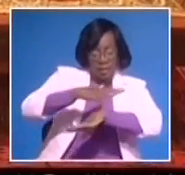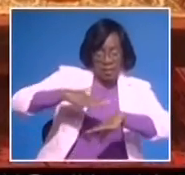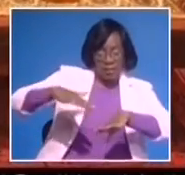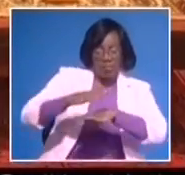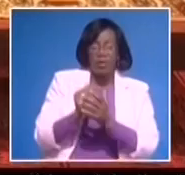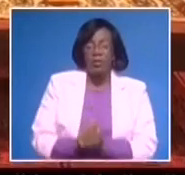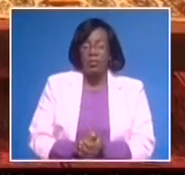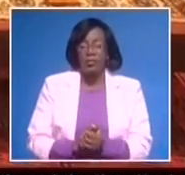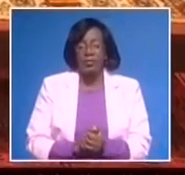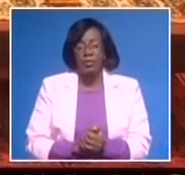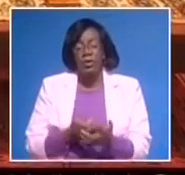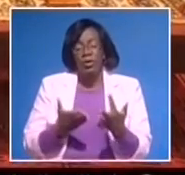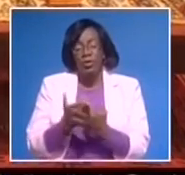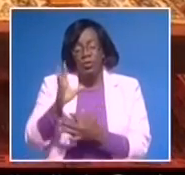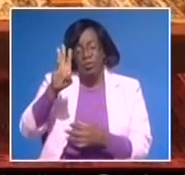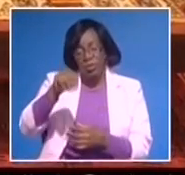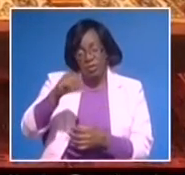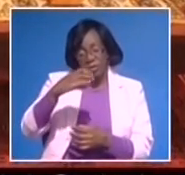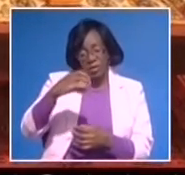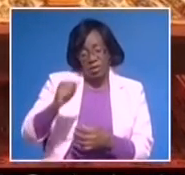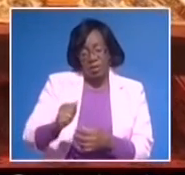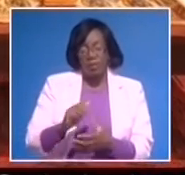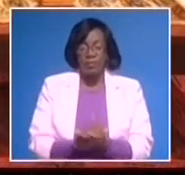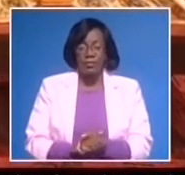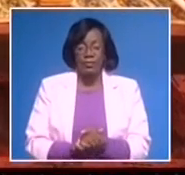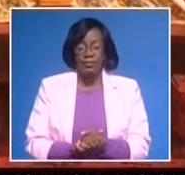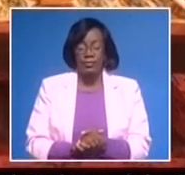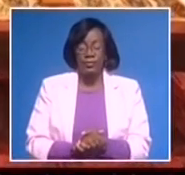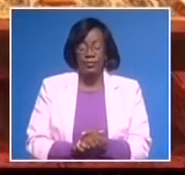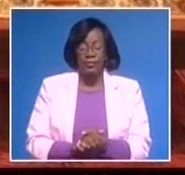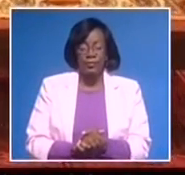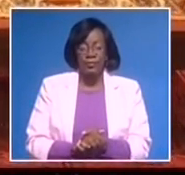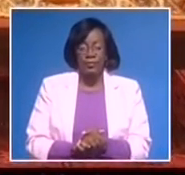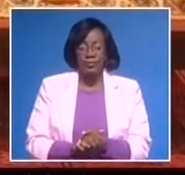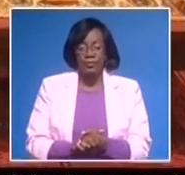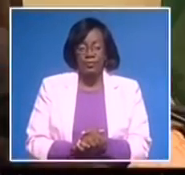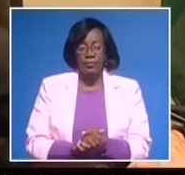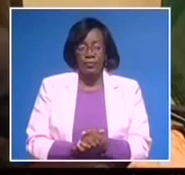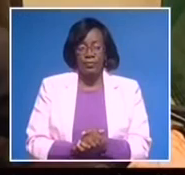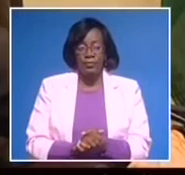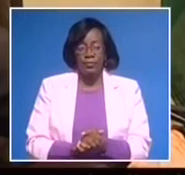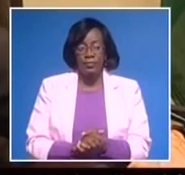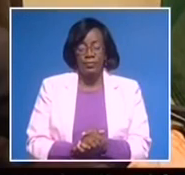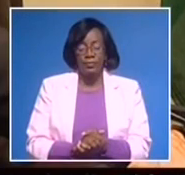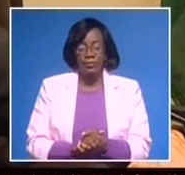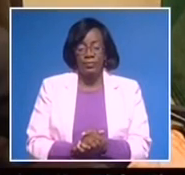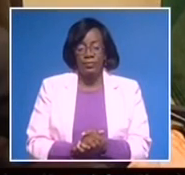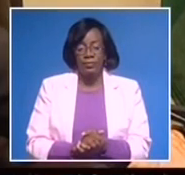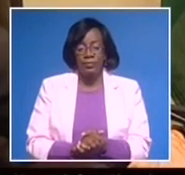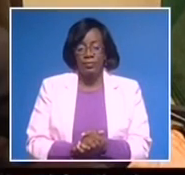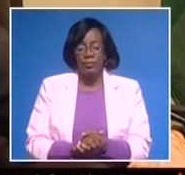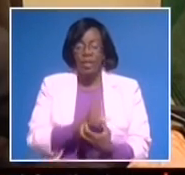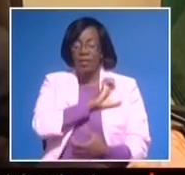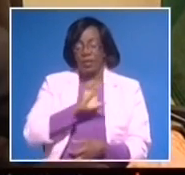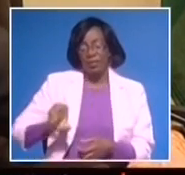MCA, funding over four years that came to an end last September. Dalton said